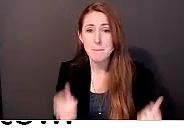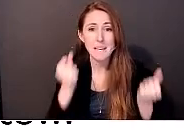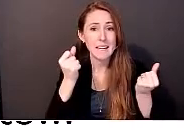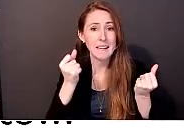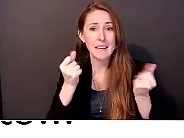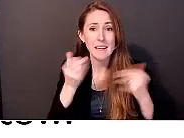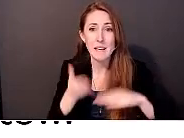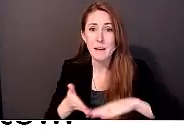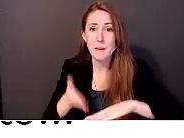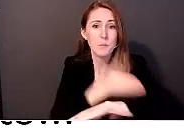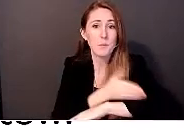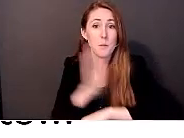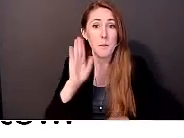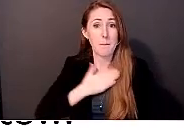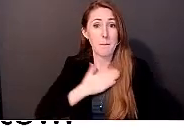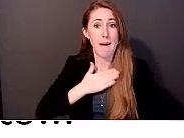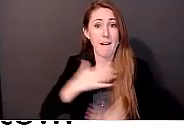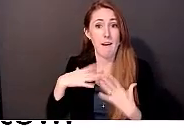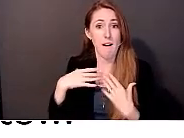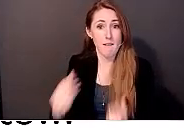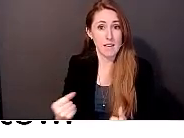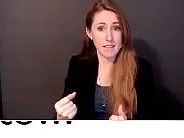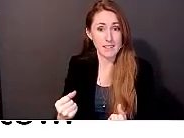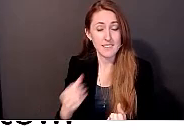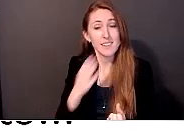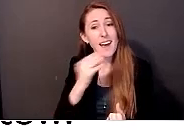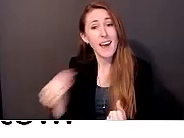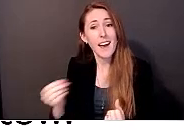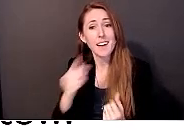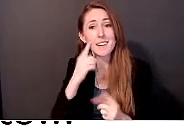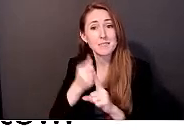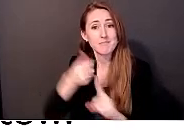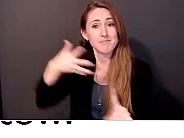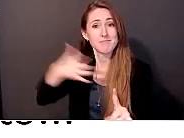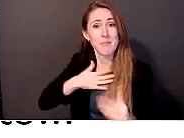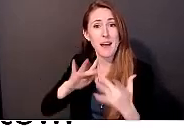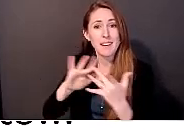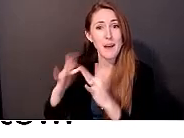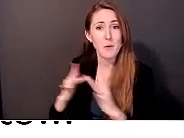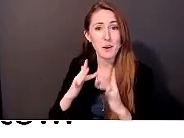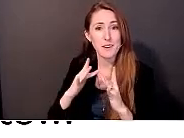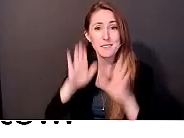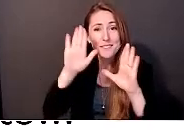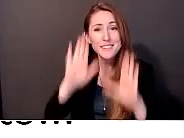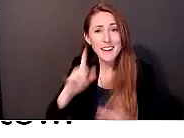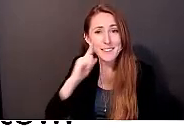confidence in my network, uh, which was fantastic for me as a participant.